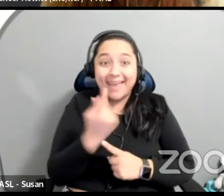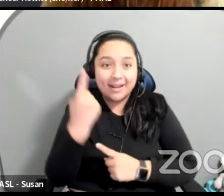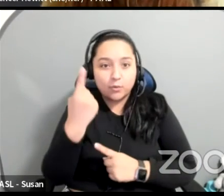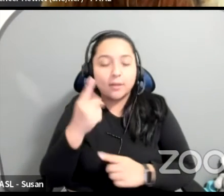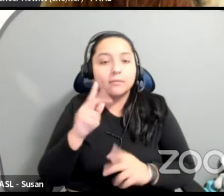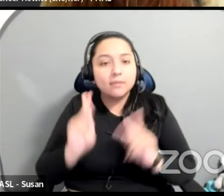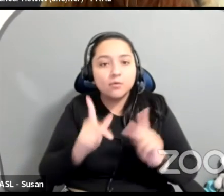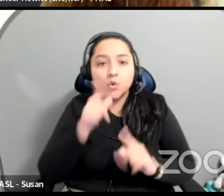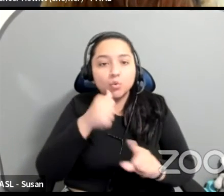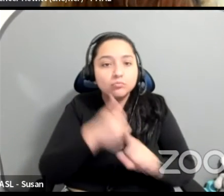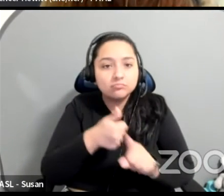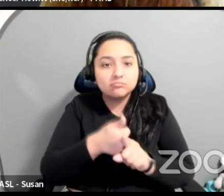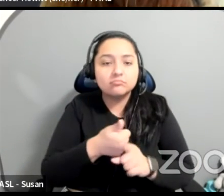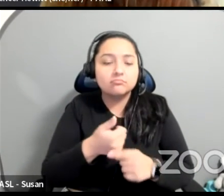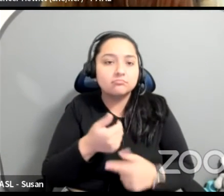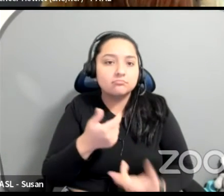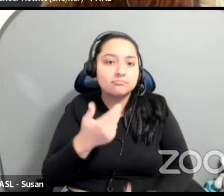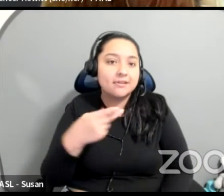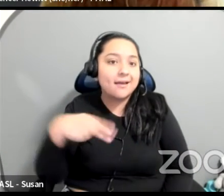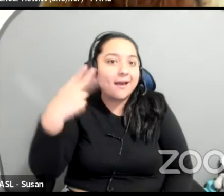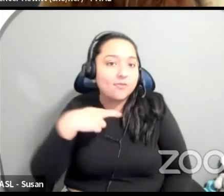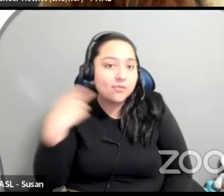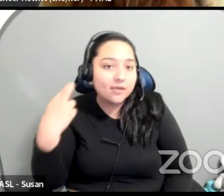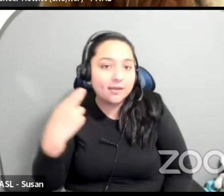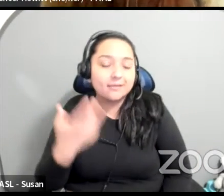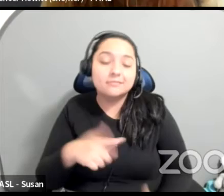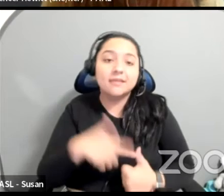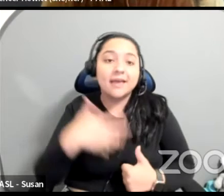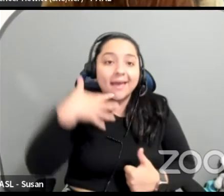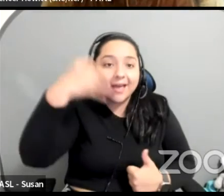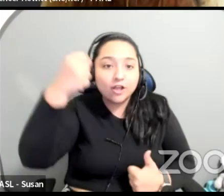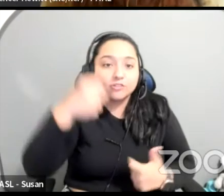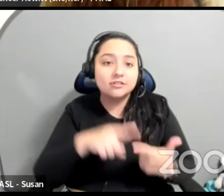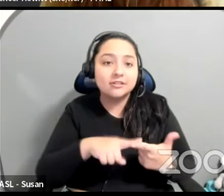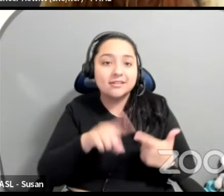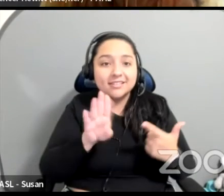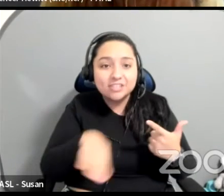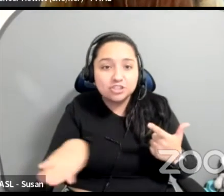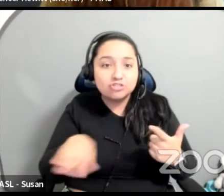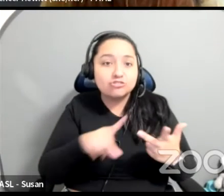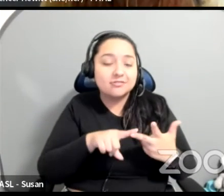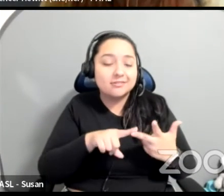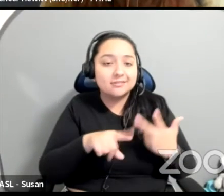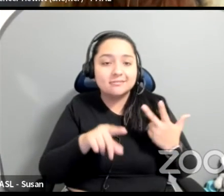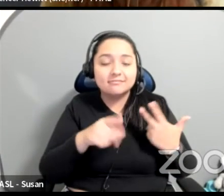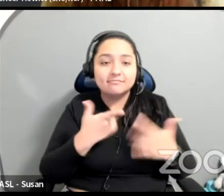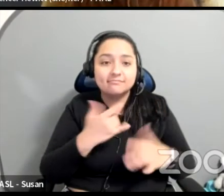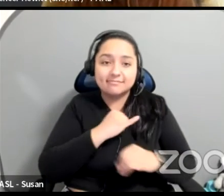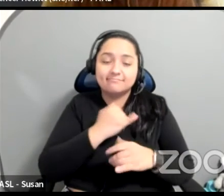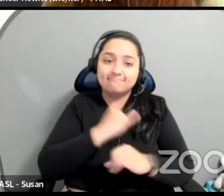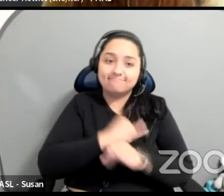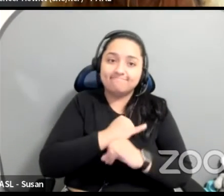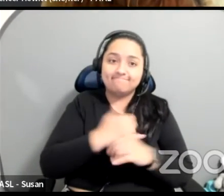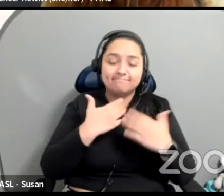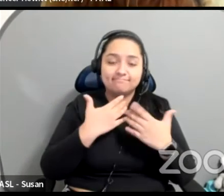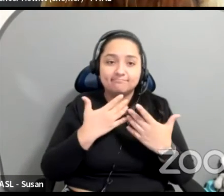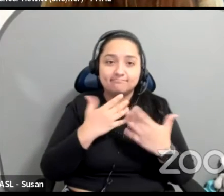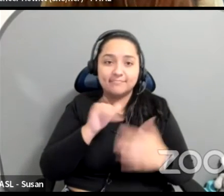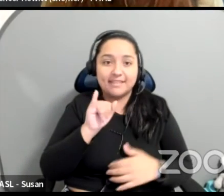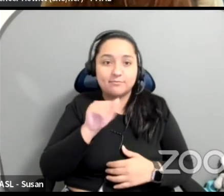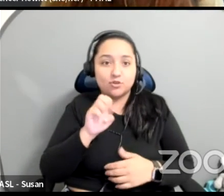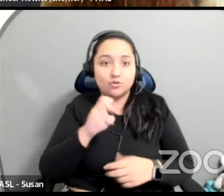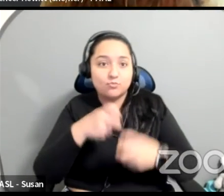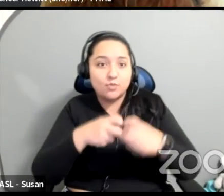there elderly, somebody that's immunocompromised, child, like it all falls into that. So I think that as